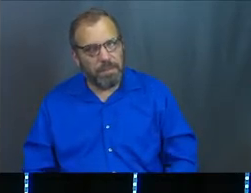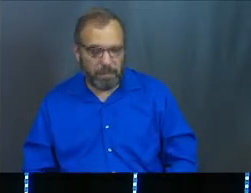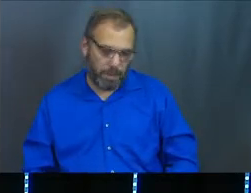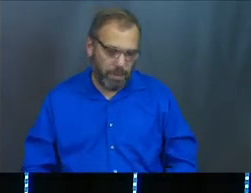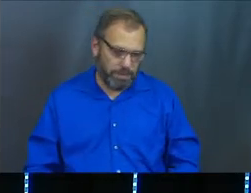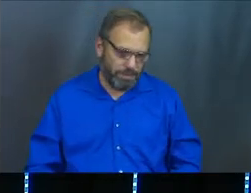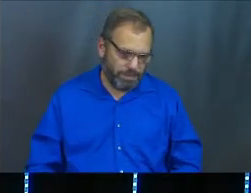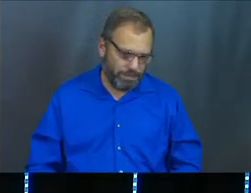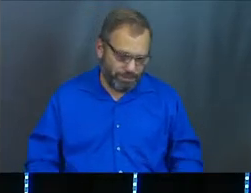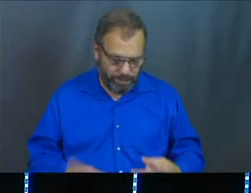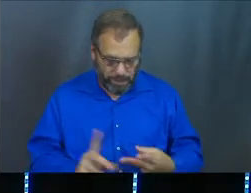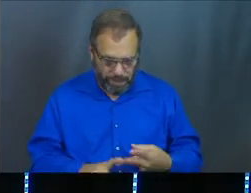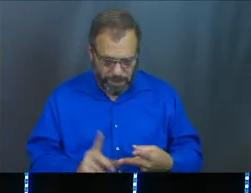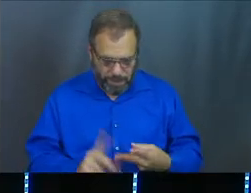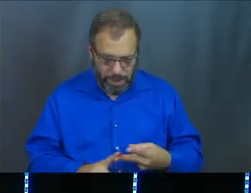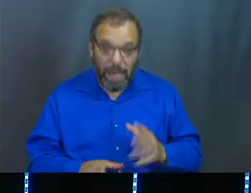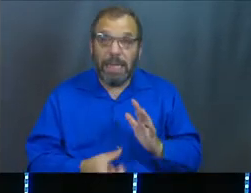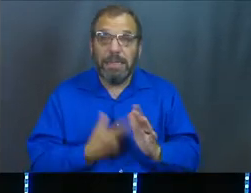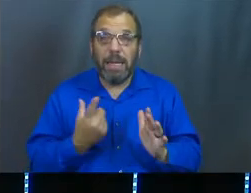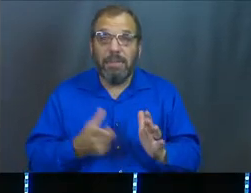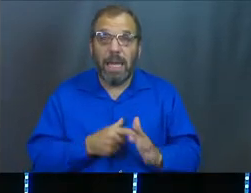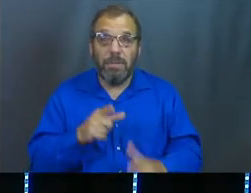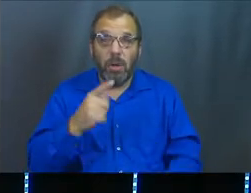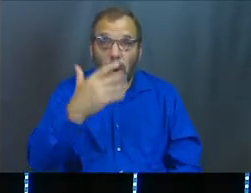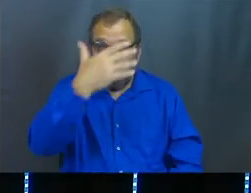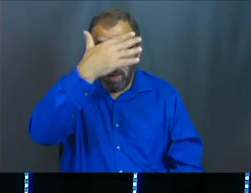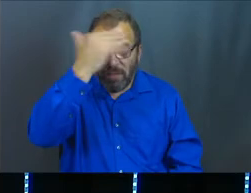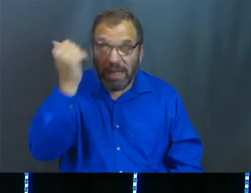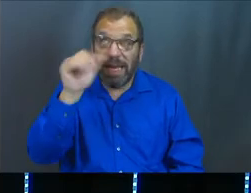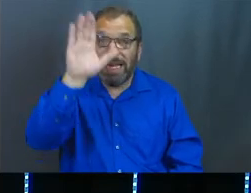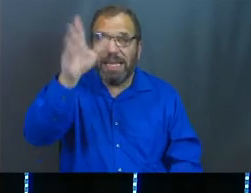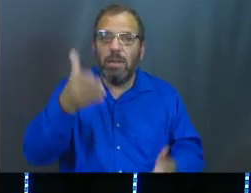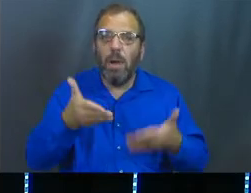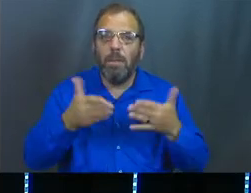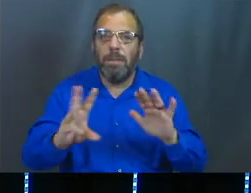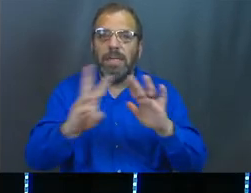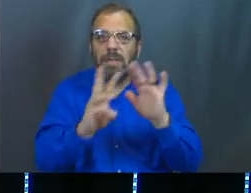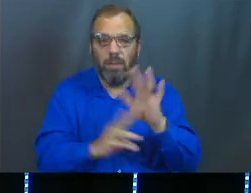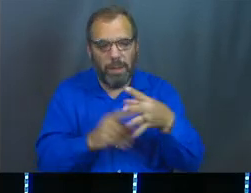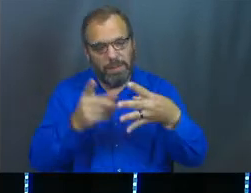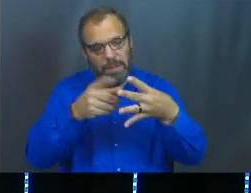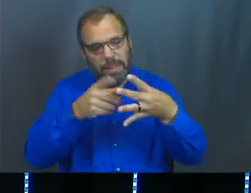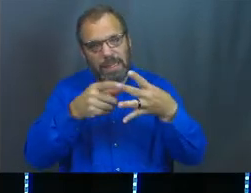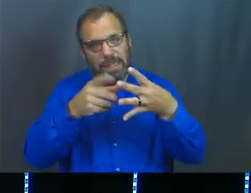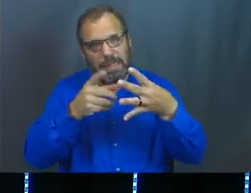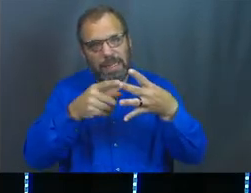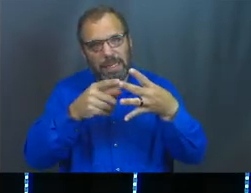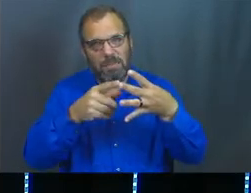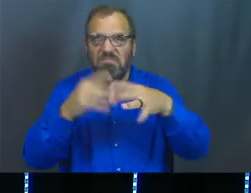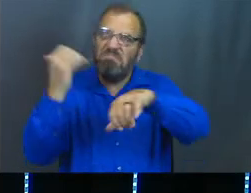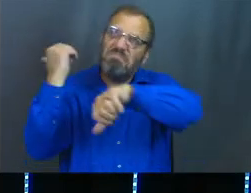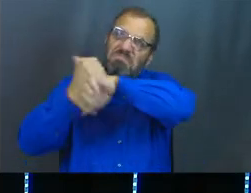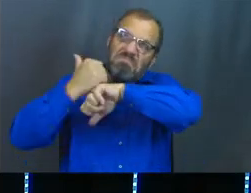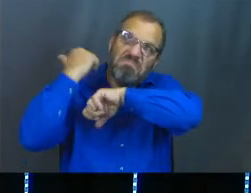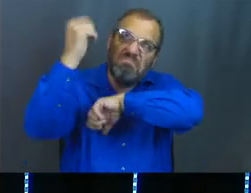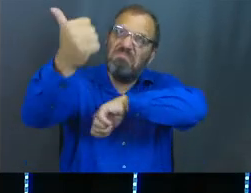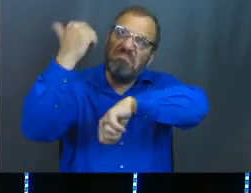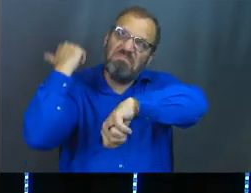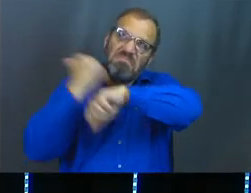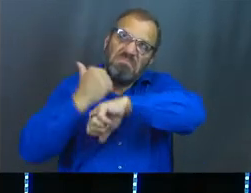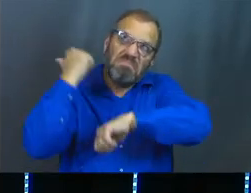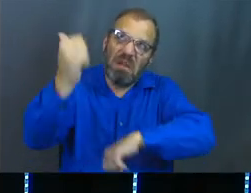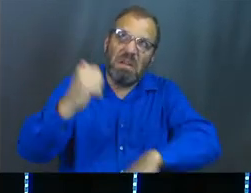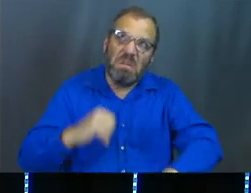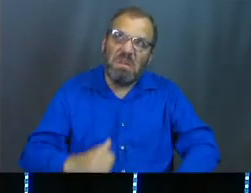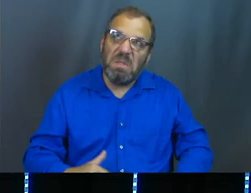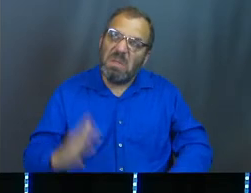Sometimes too, we forget his permissive will and we blame God for every striking blow in